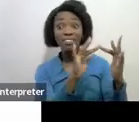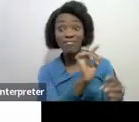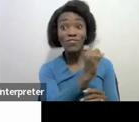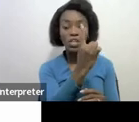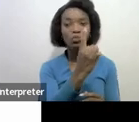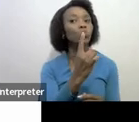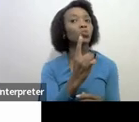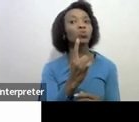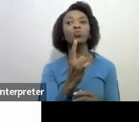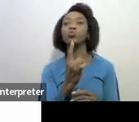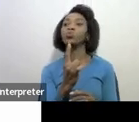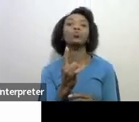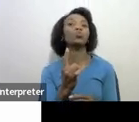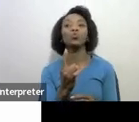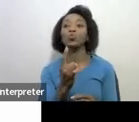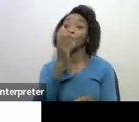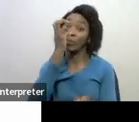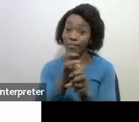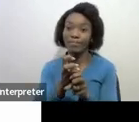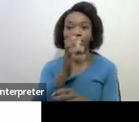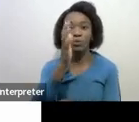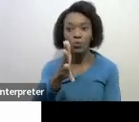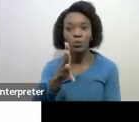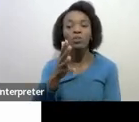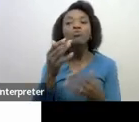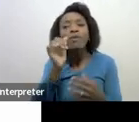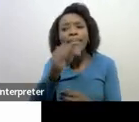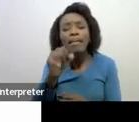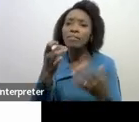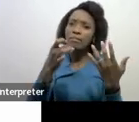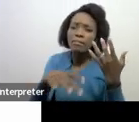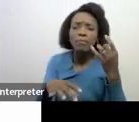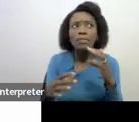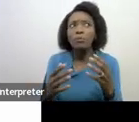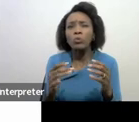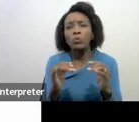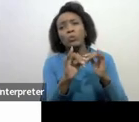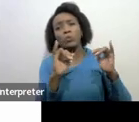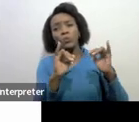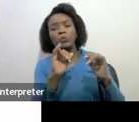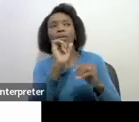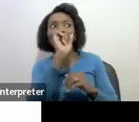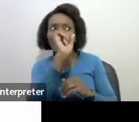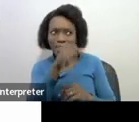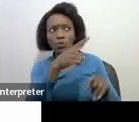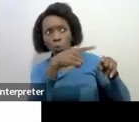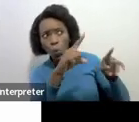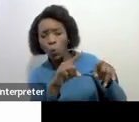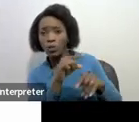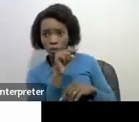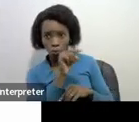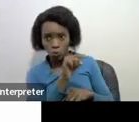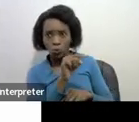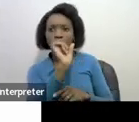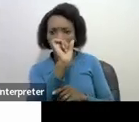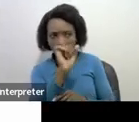difficult circumstances or exception SARS may say although you're under audit the issues that SARS auditors